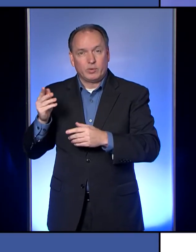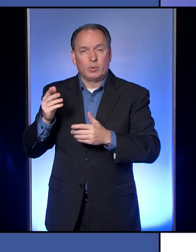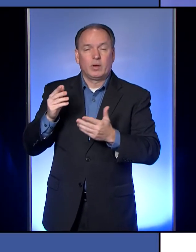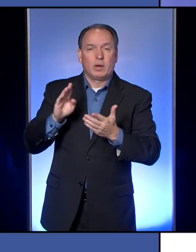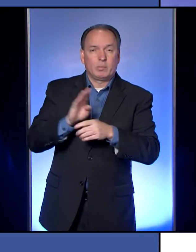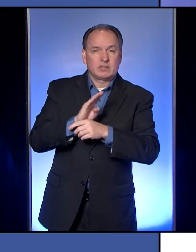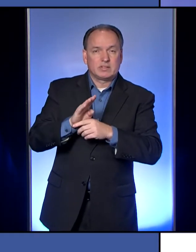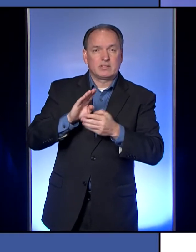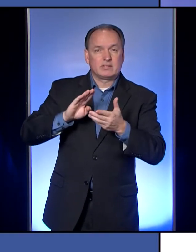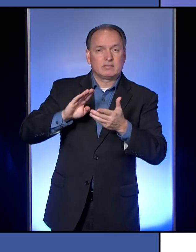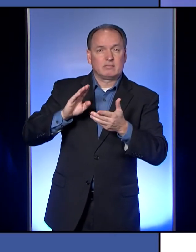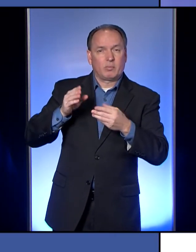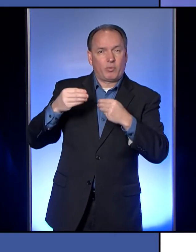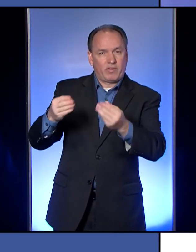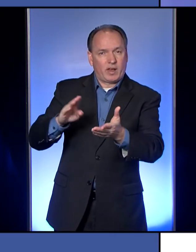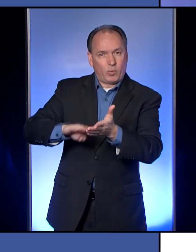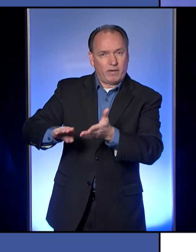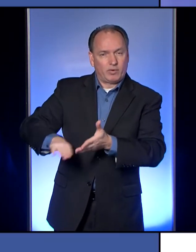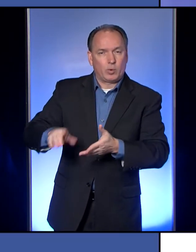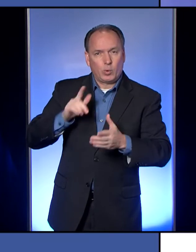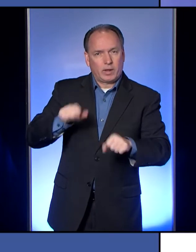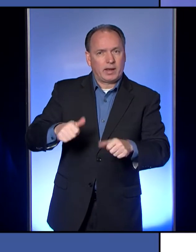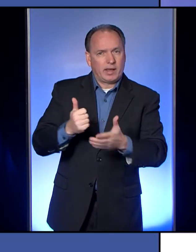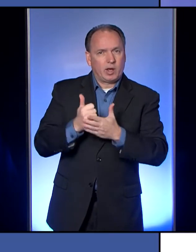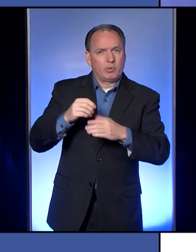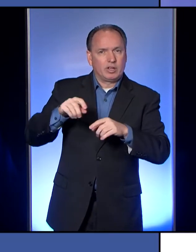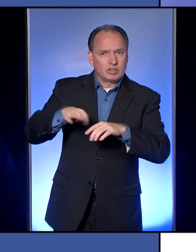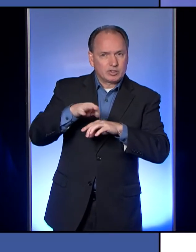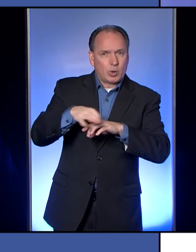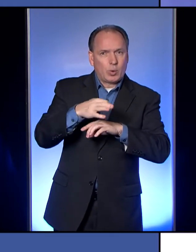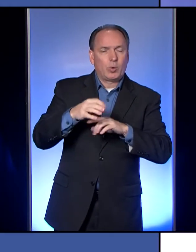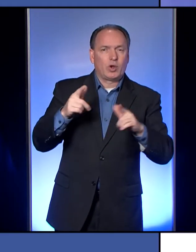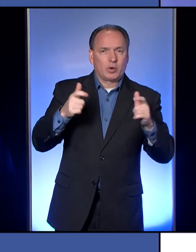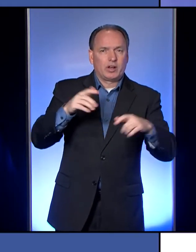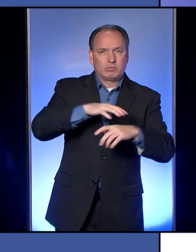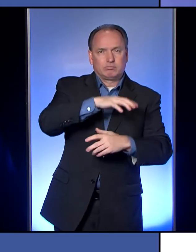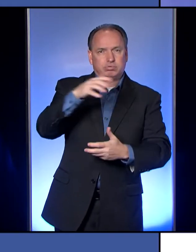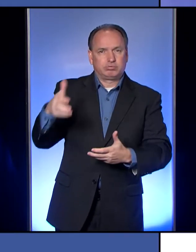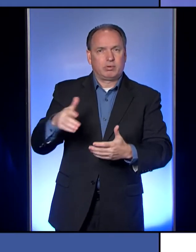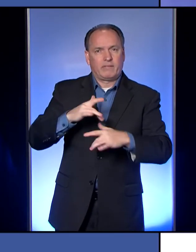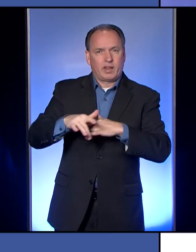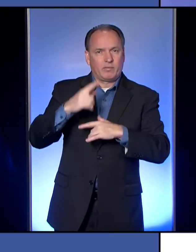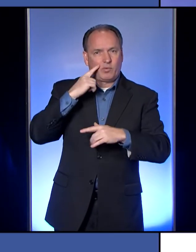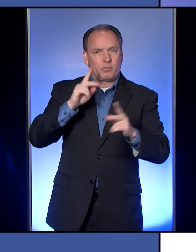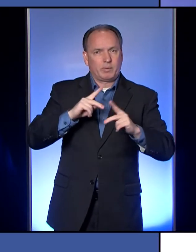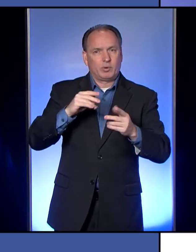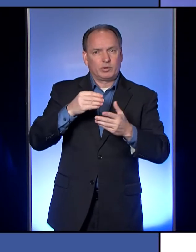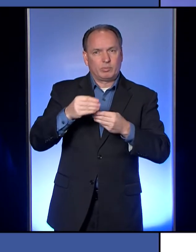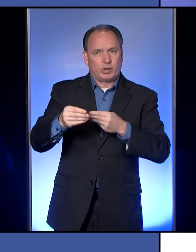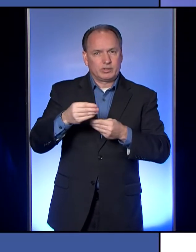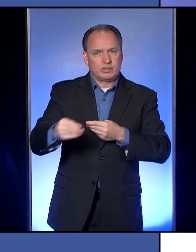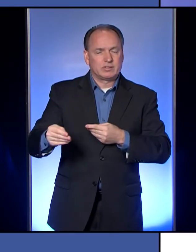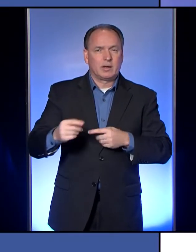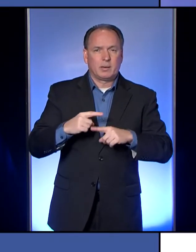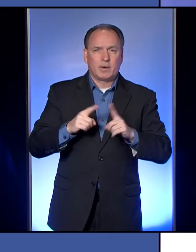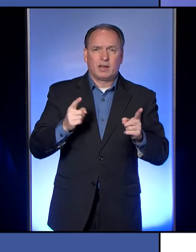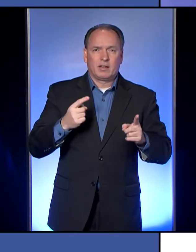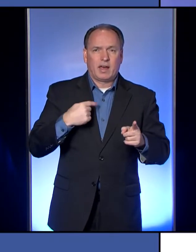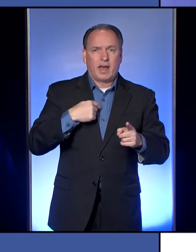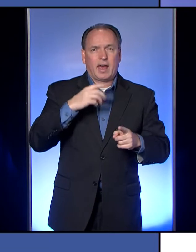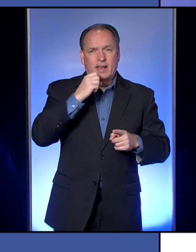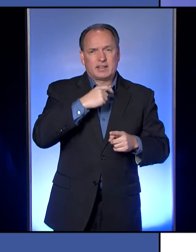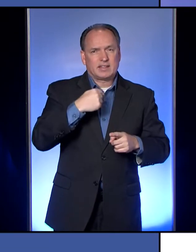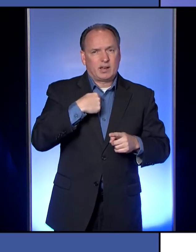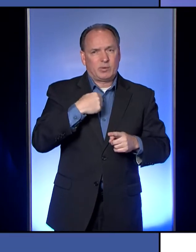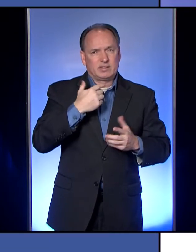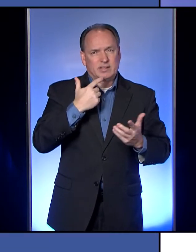uh, could help. So mass, uh, in a greater quantity and have them available for people to purchase. But, um, I guess I would